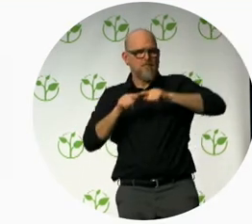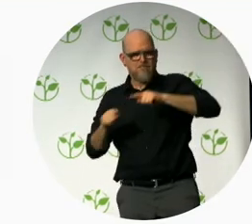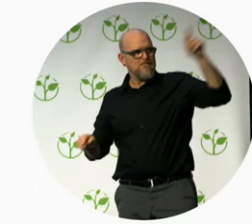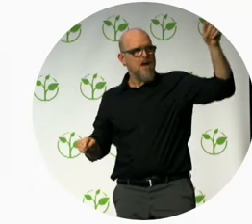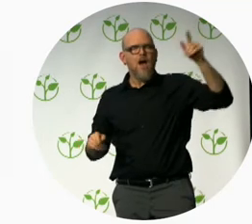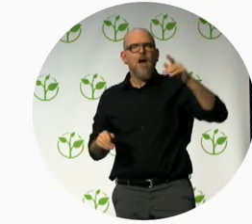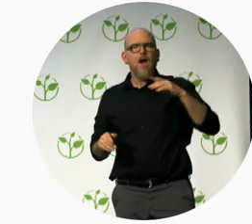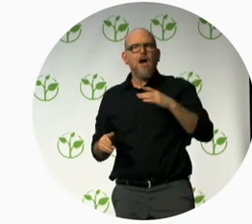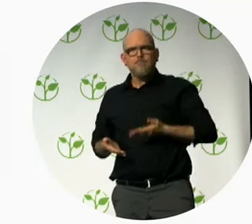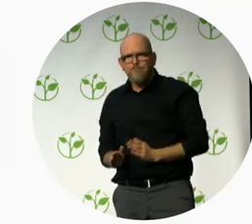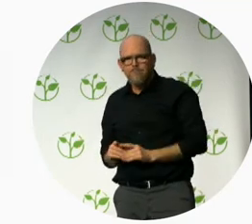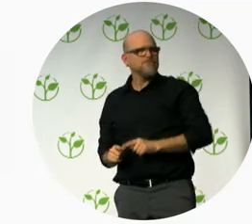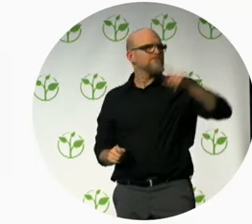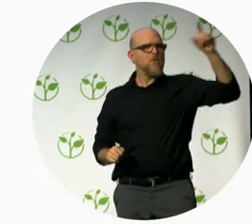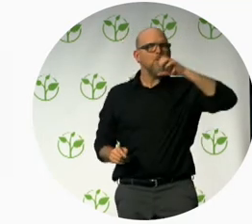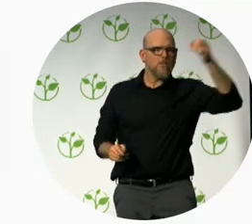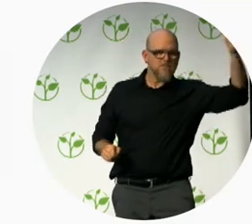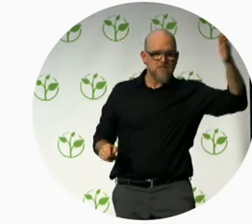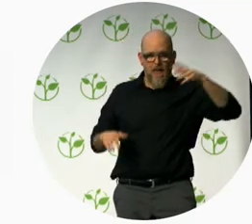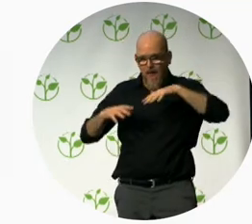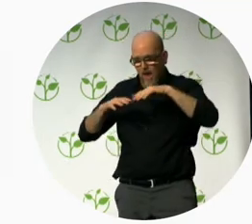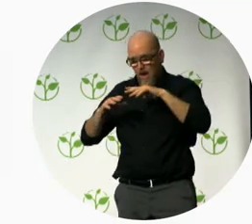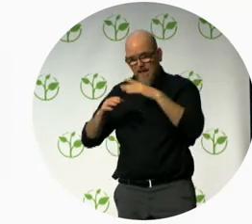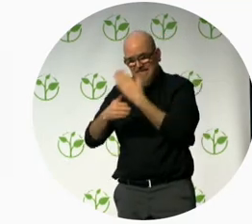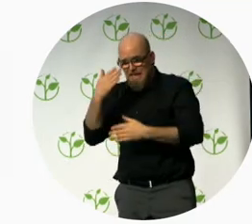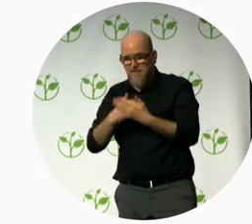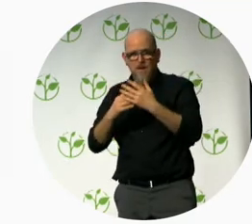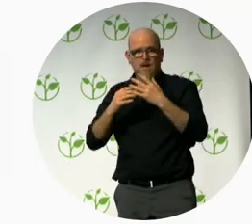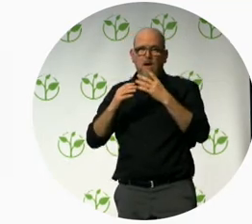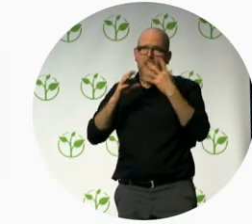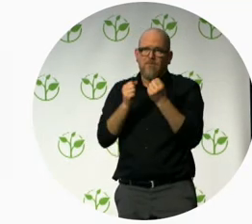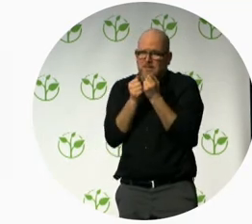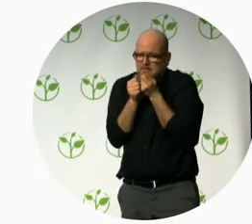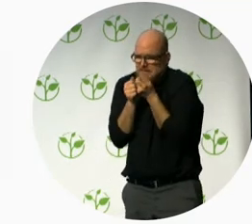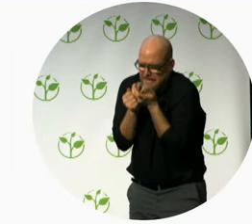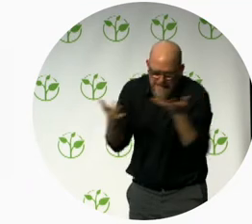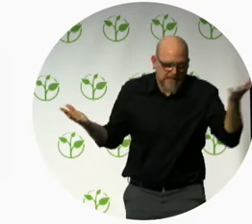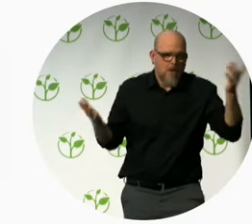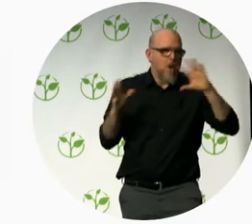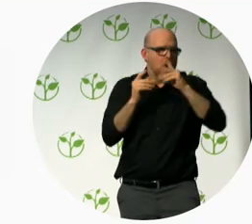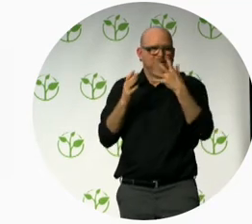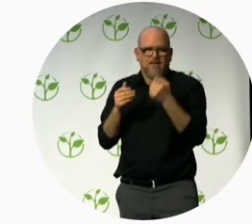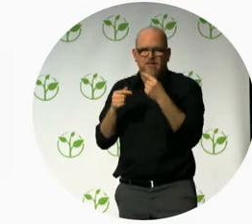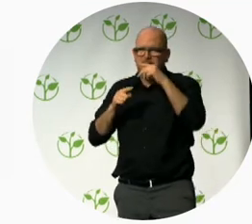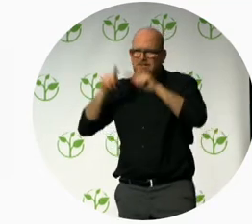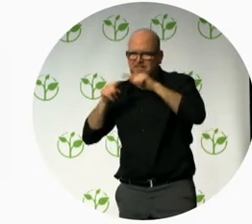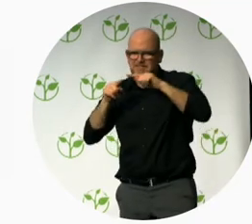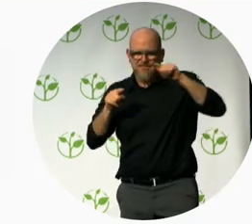disabilities all over the world. Some of them are here at this conference.